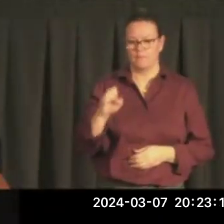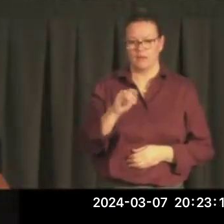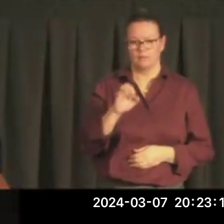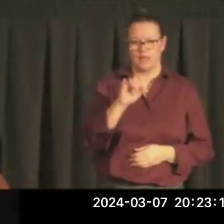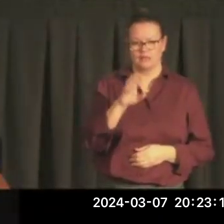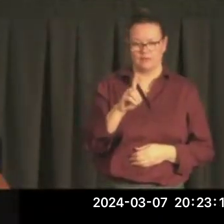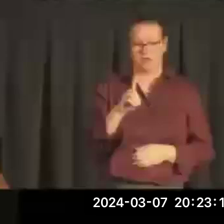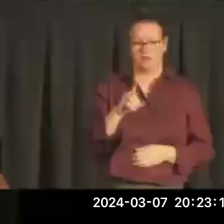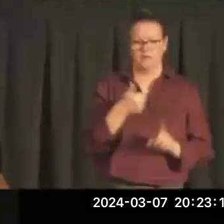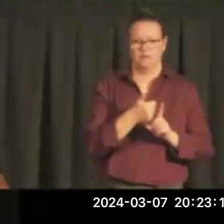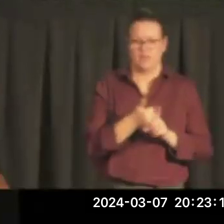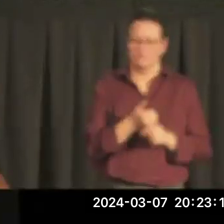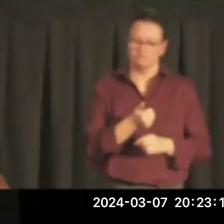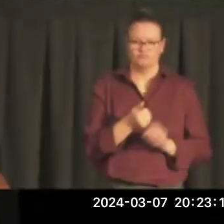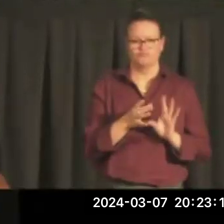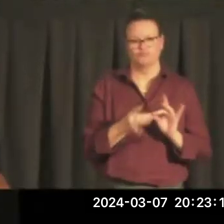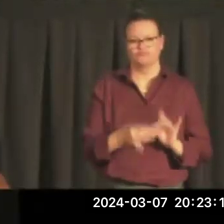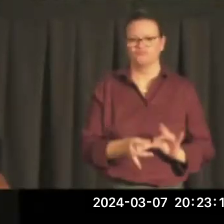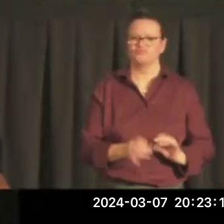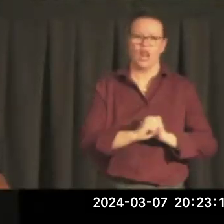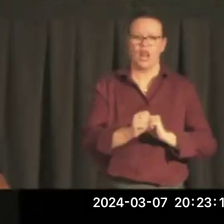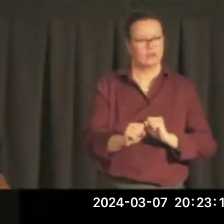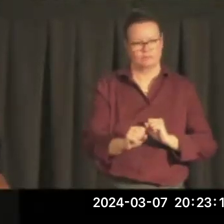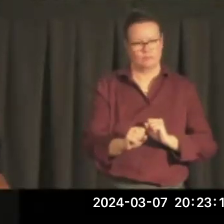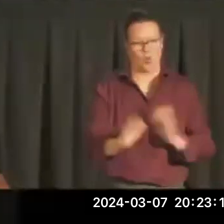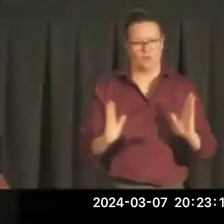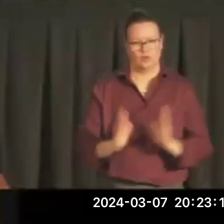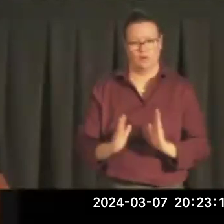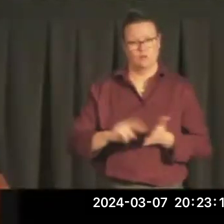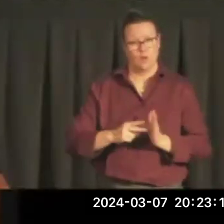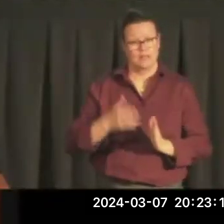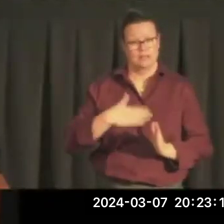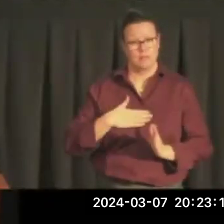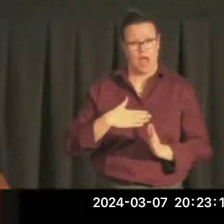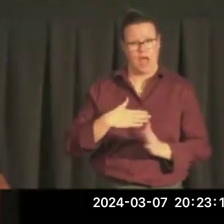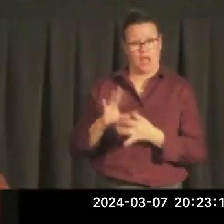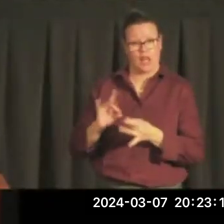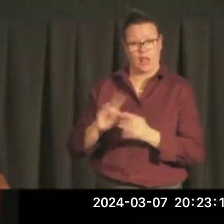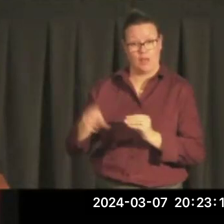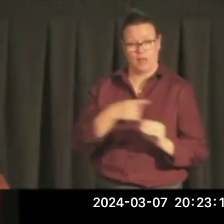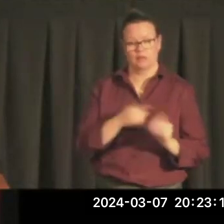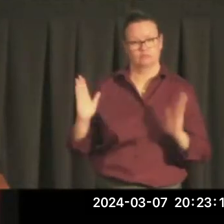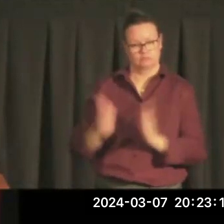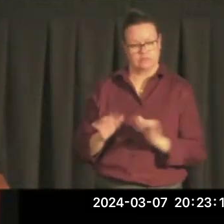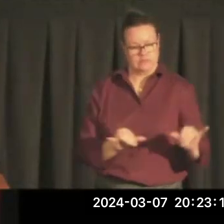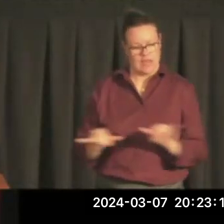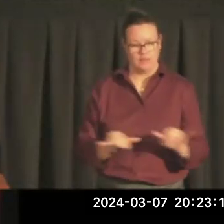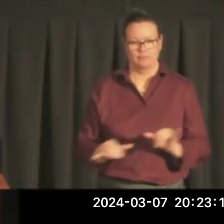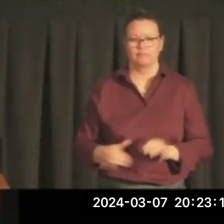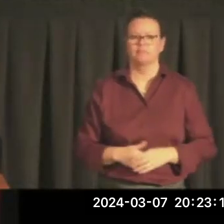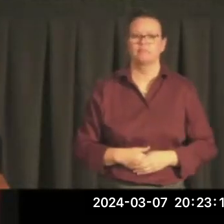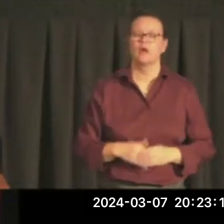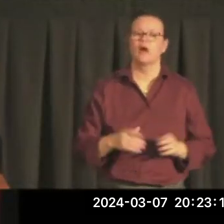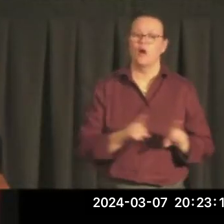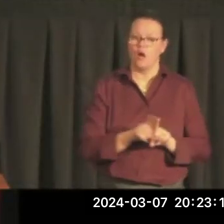few words. And so my remarks about him will be brief. Especially in as much as he is from time to time found it necessary.